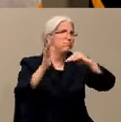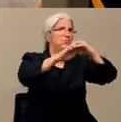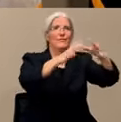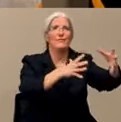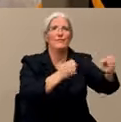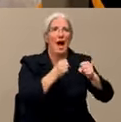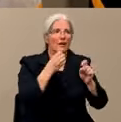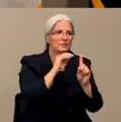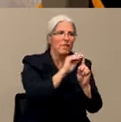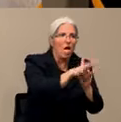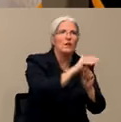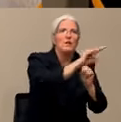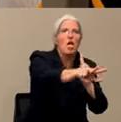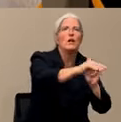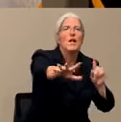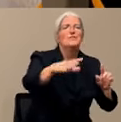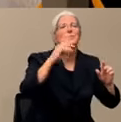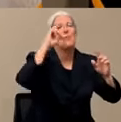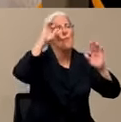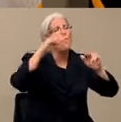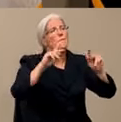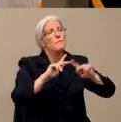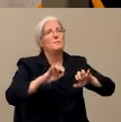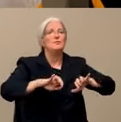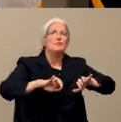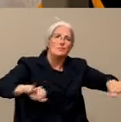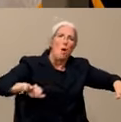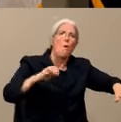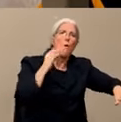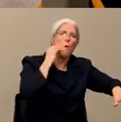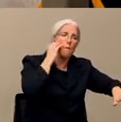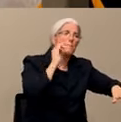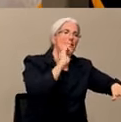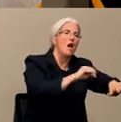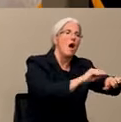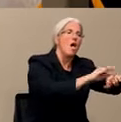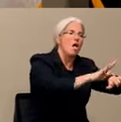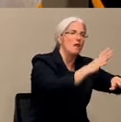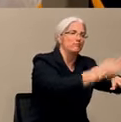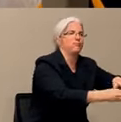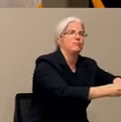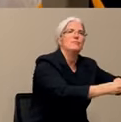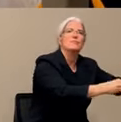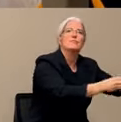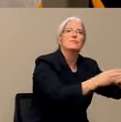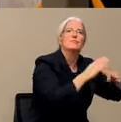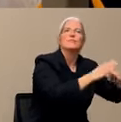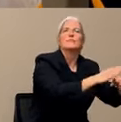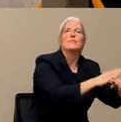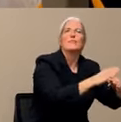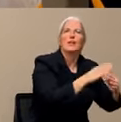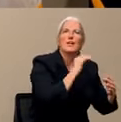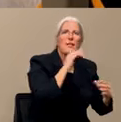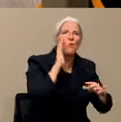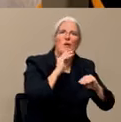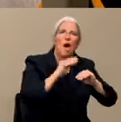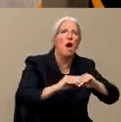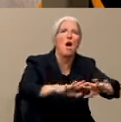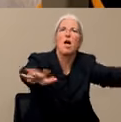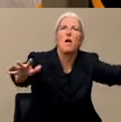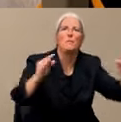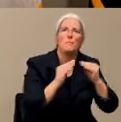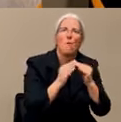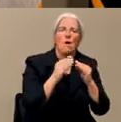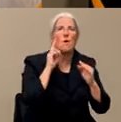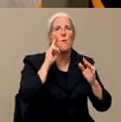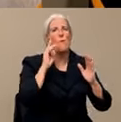people stay at home, we're stopping that spread and stopping that growth. So we would hope that if there's going